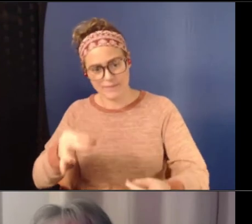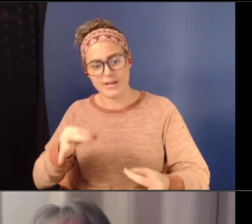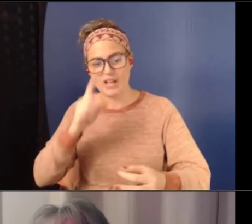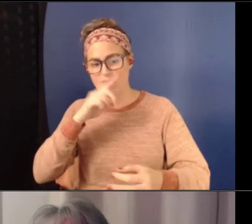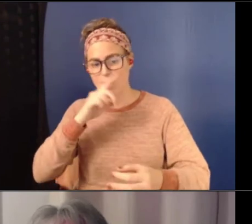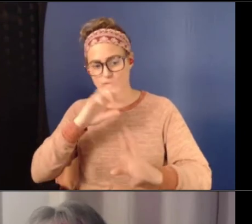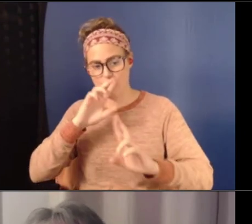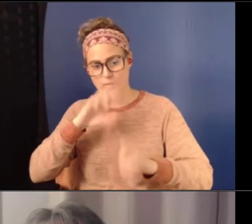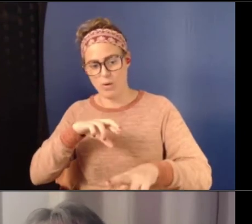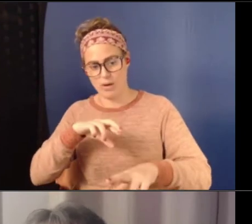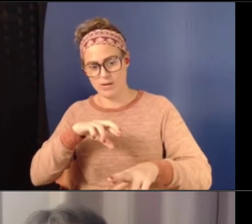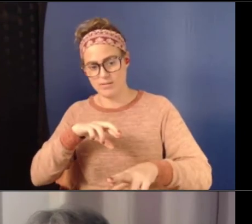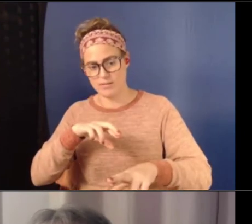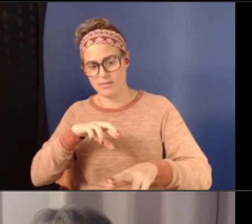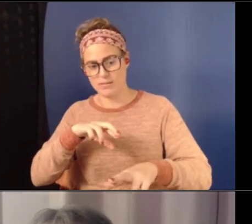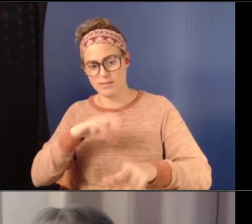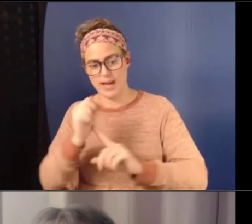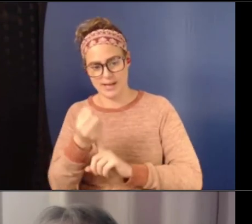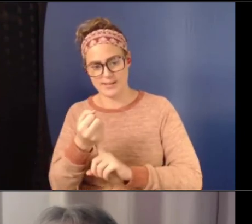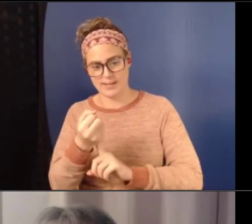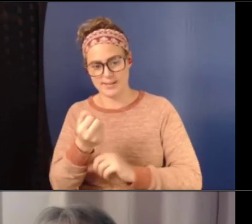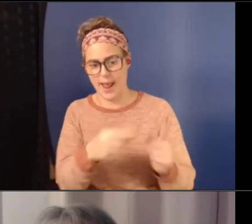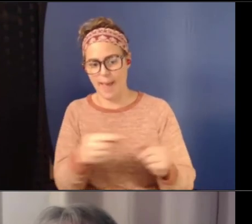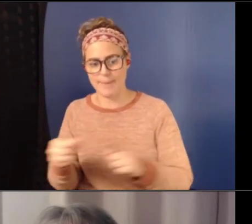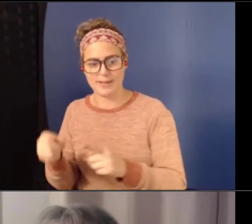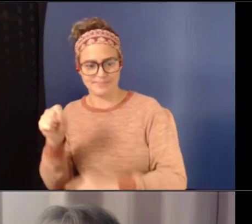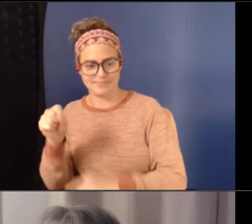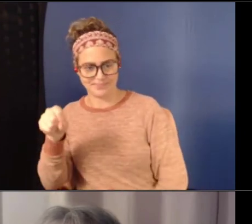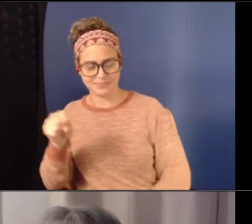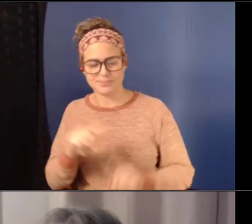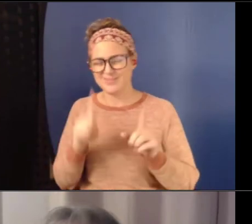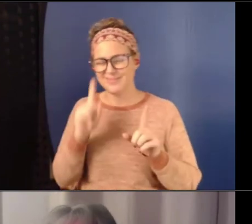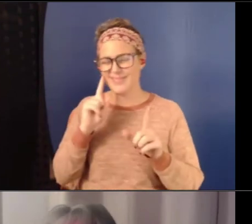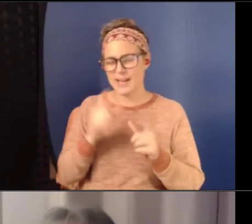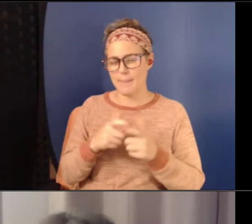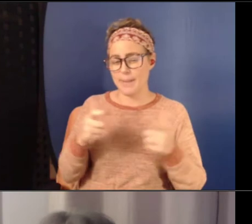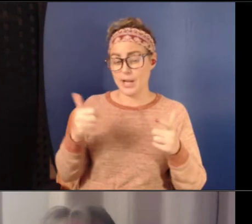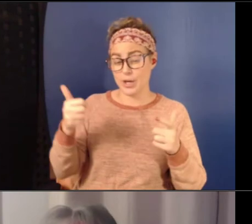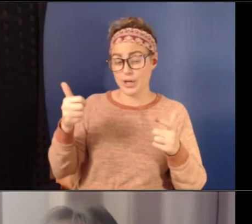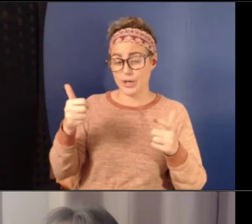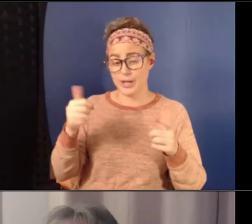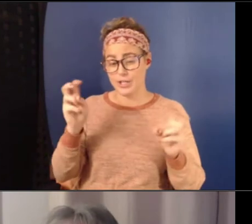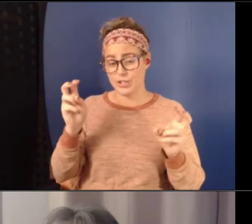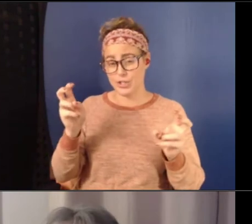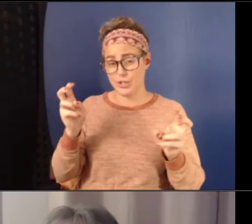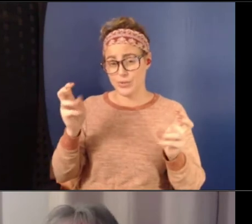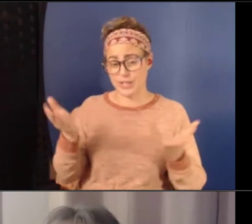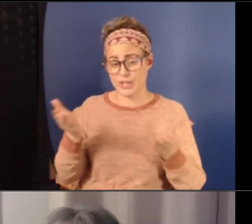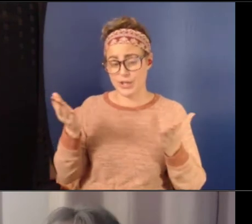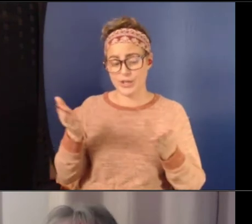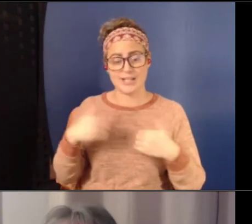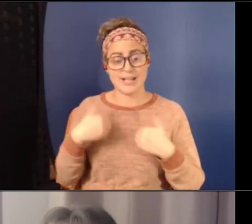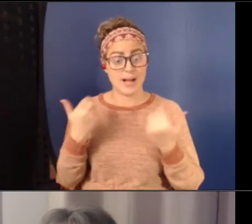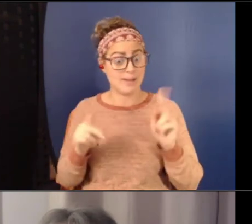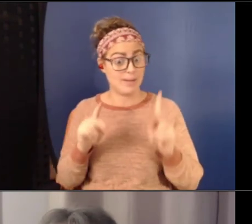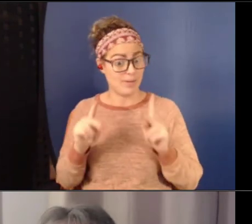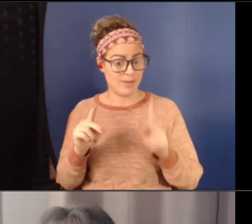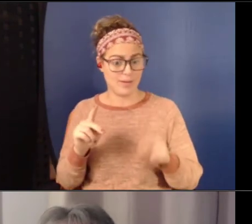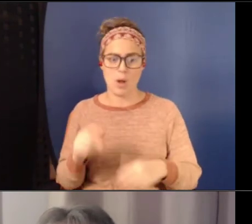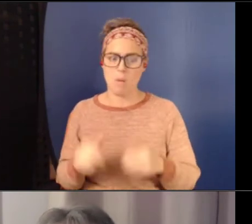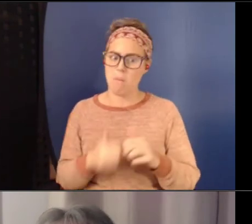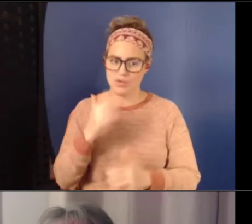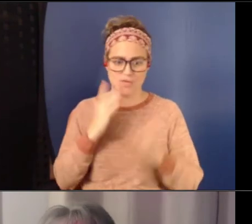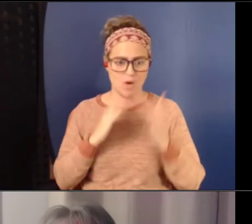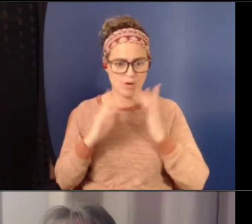occur. But I think that the bigger issue here is that young people, particularly those who are most vulnerable need